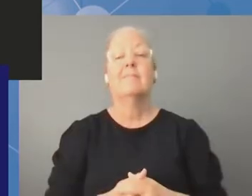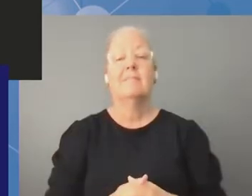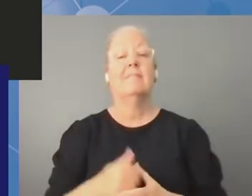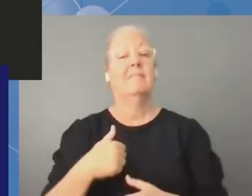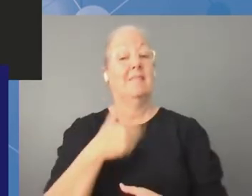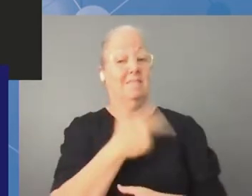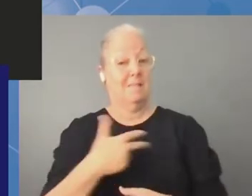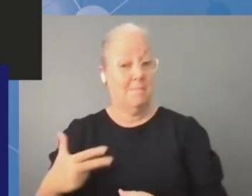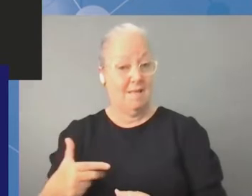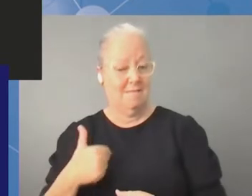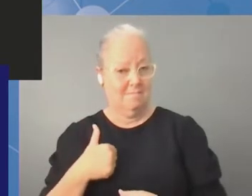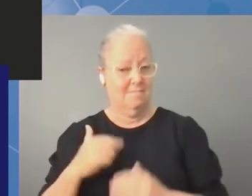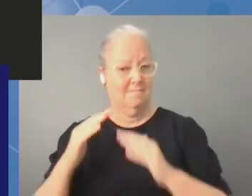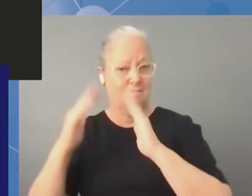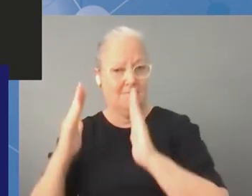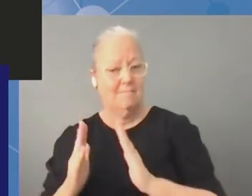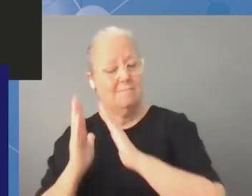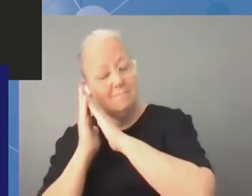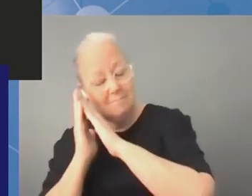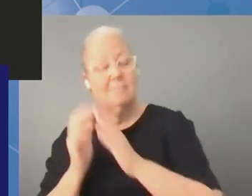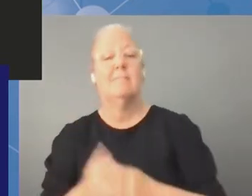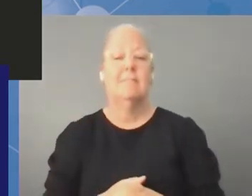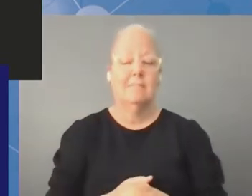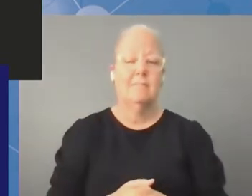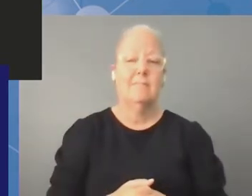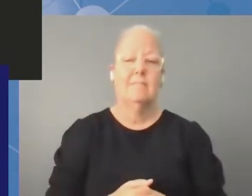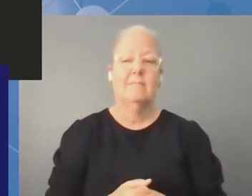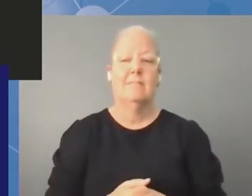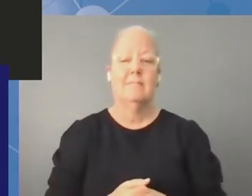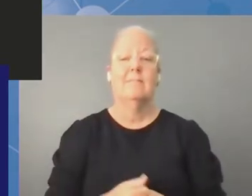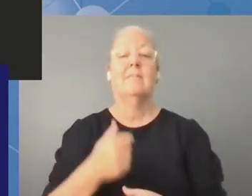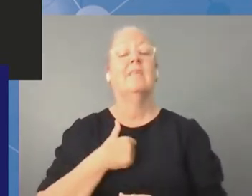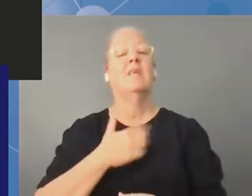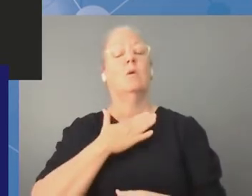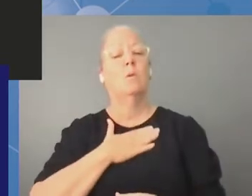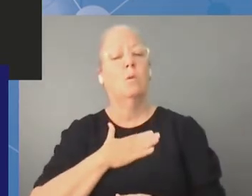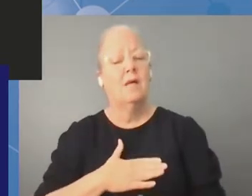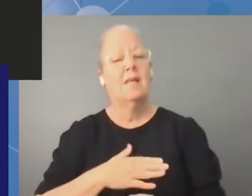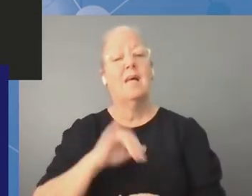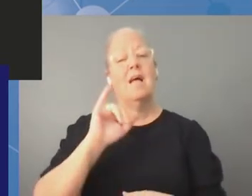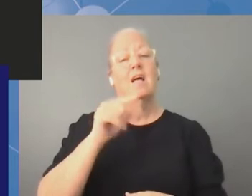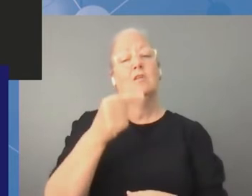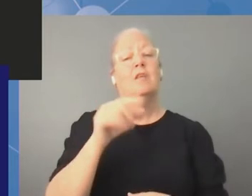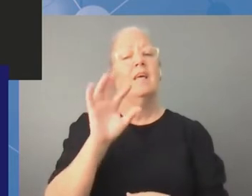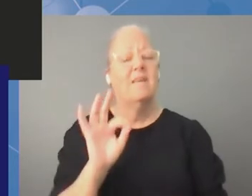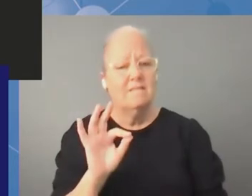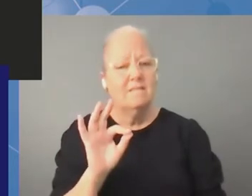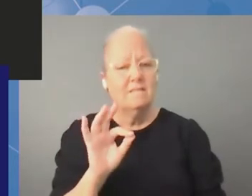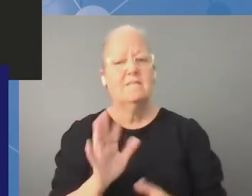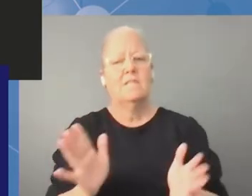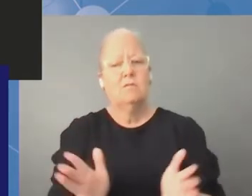i would like to uh um and i want the igf to encourage the nri